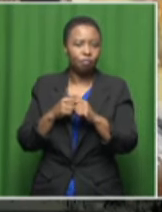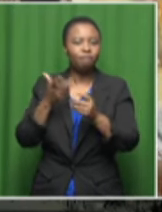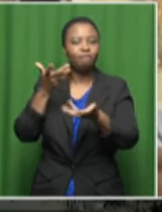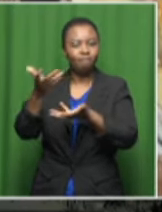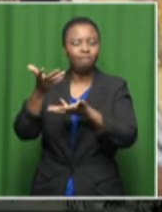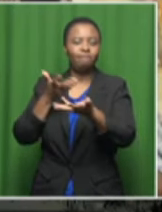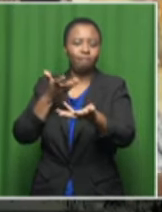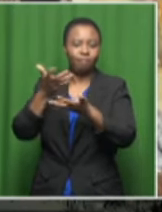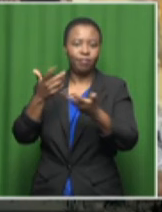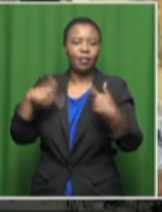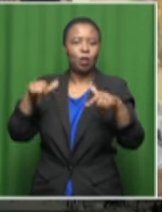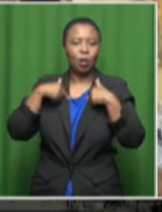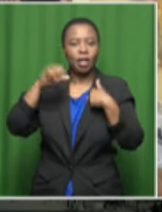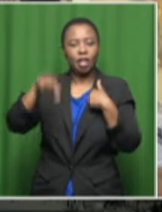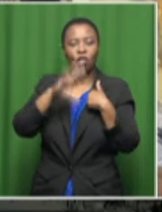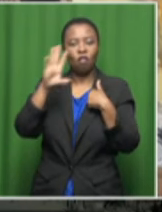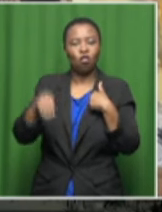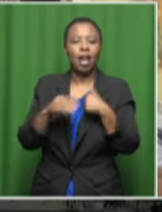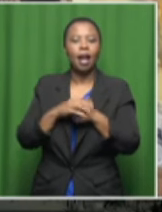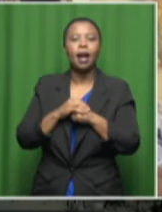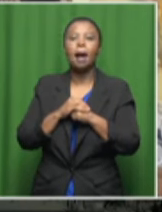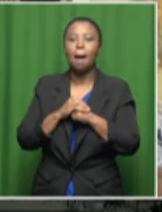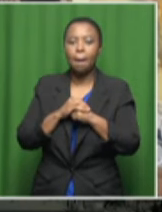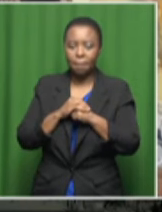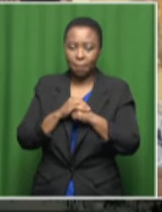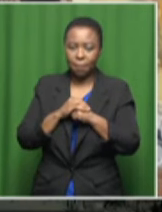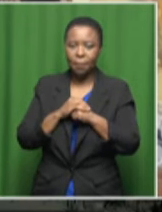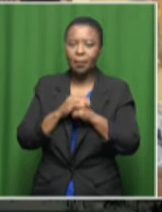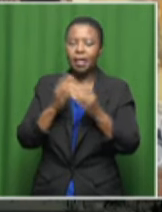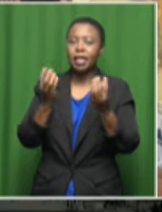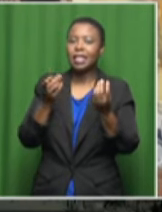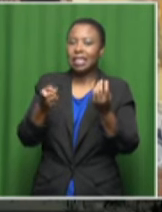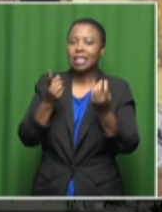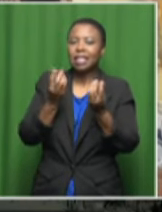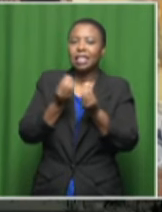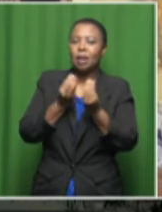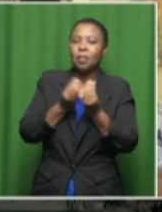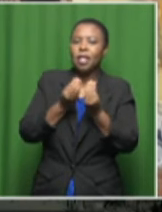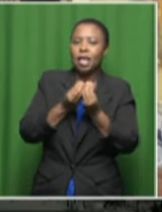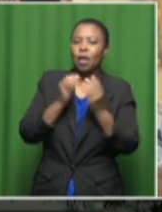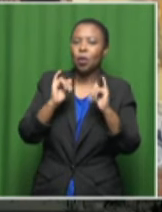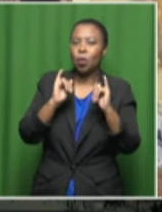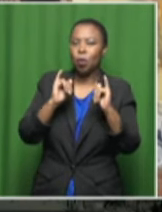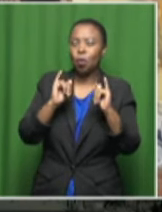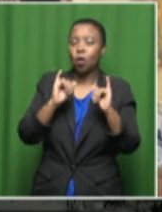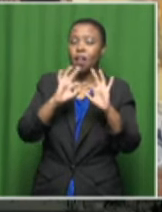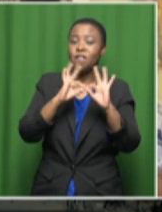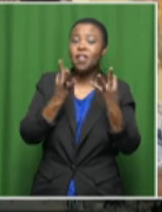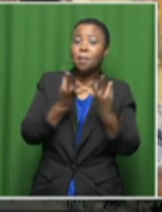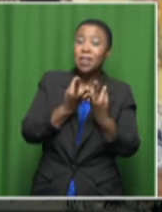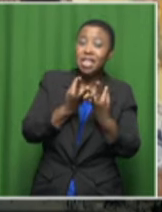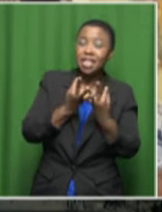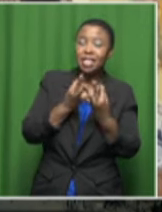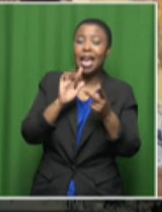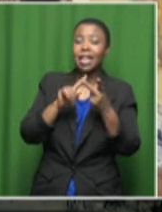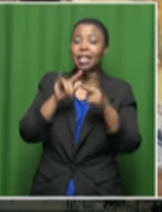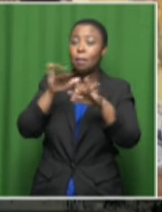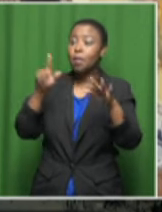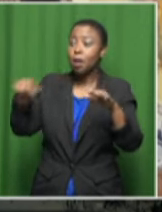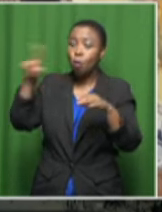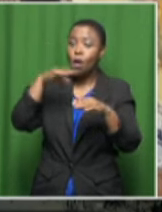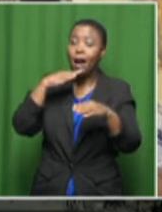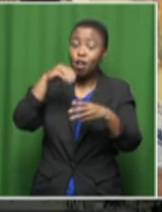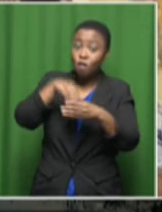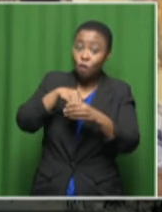a nation. This is something that the victims and the victims' families have also been talking about and